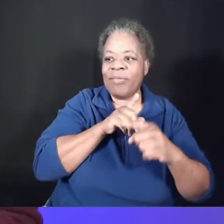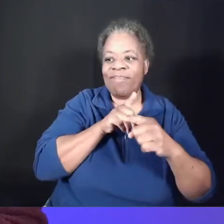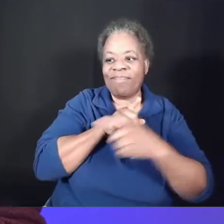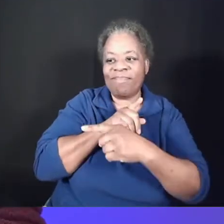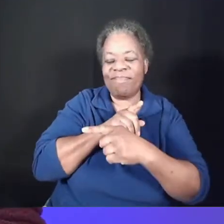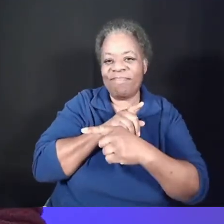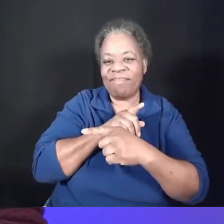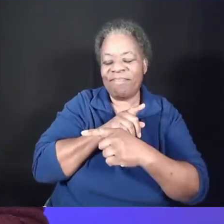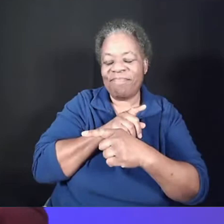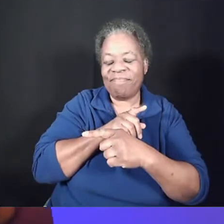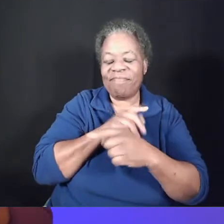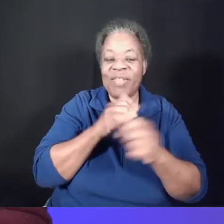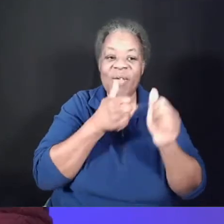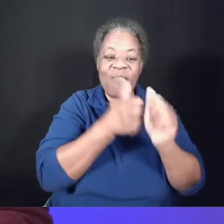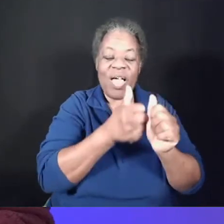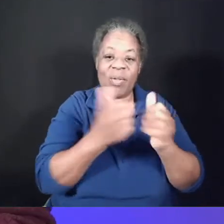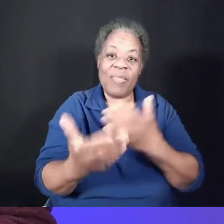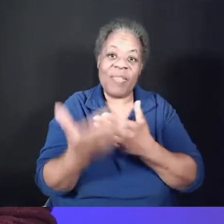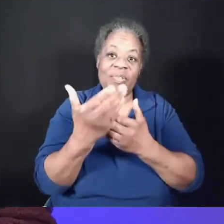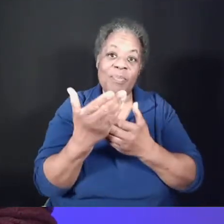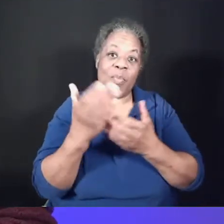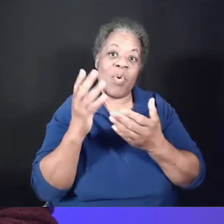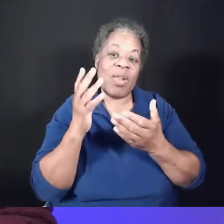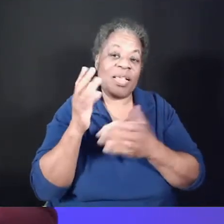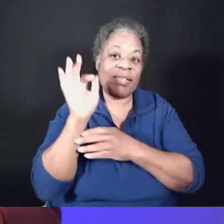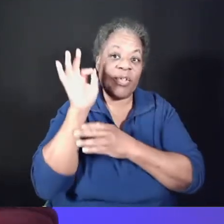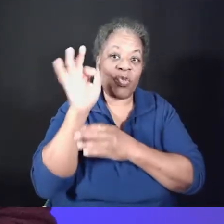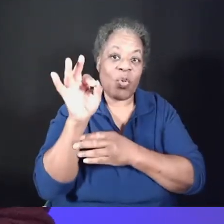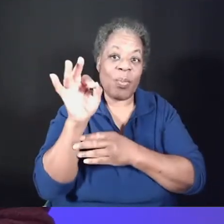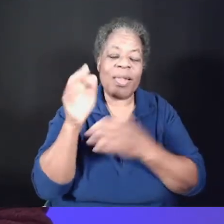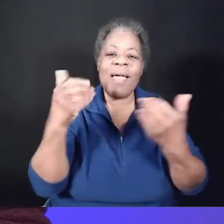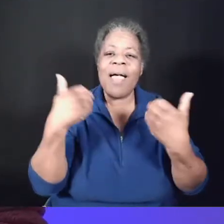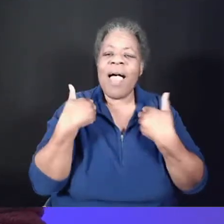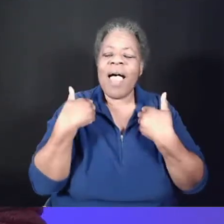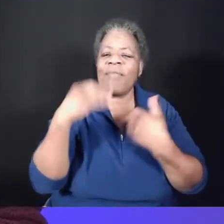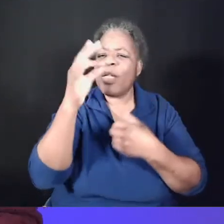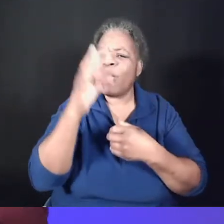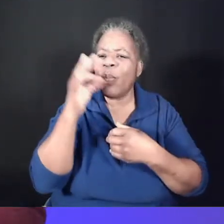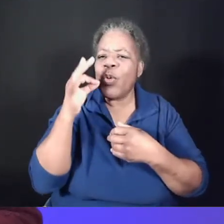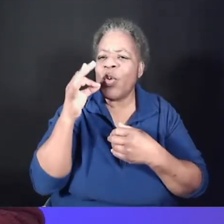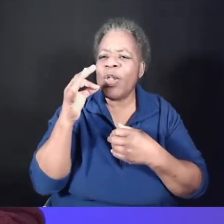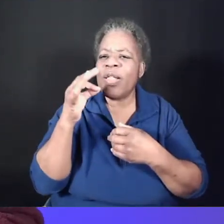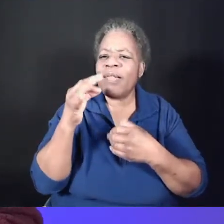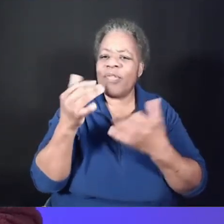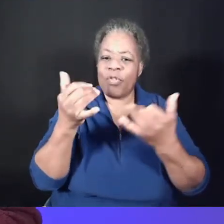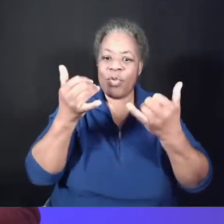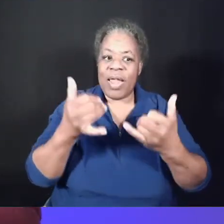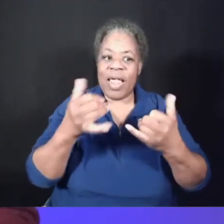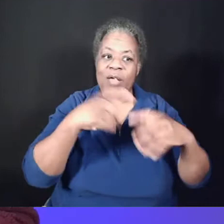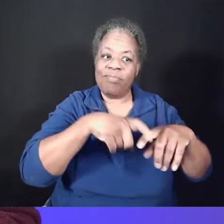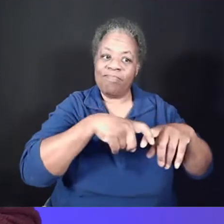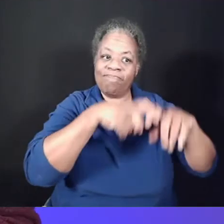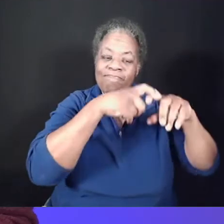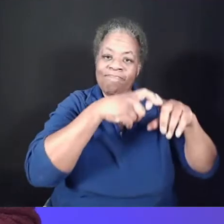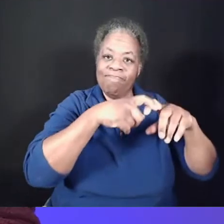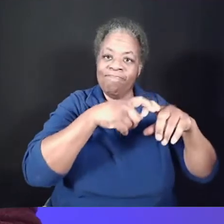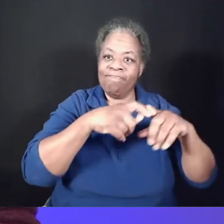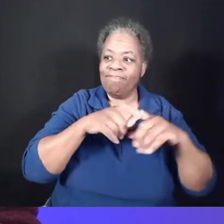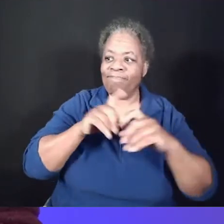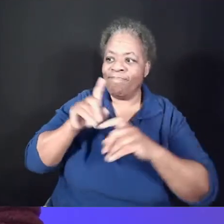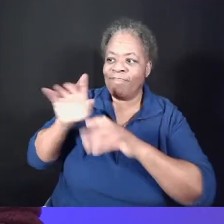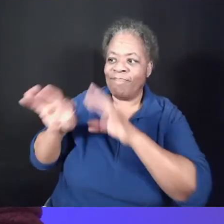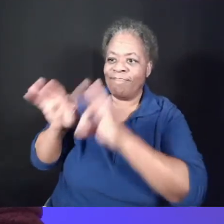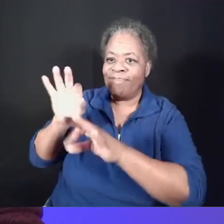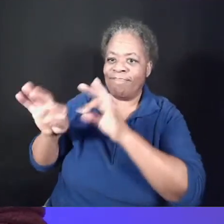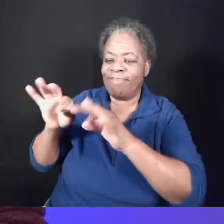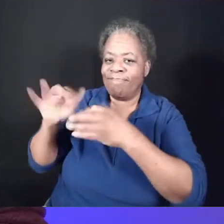Following today's sermon, we'll be having communion together. So please take a moment to nab some bread or crackers and juice so you can